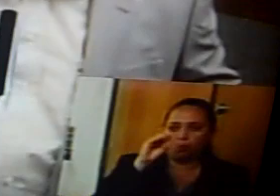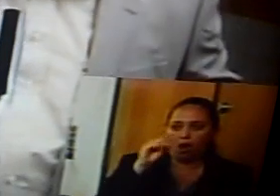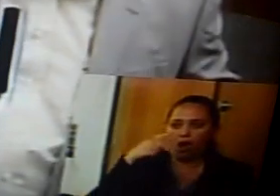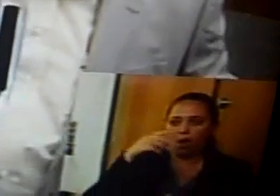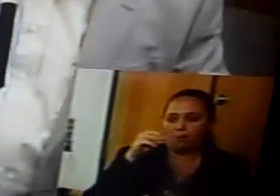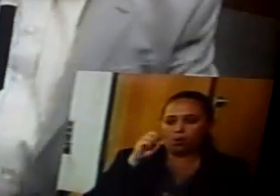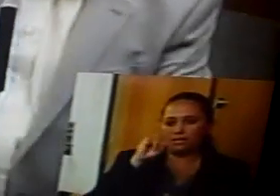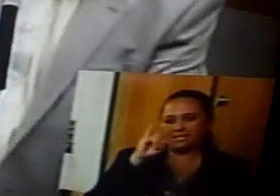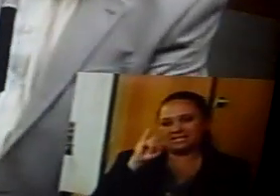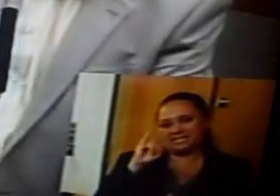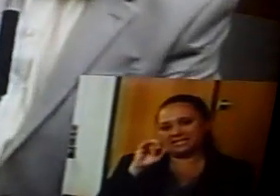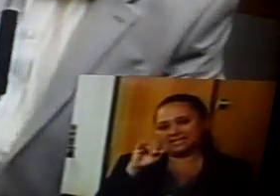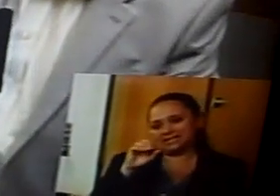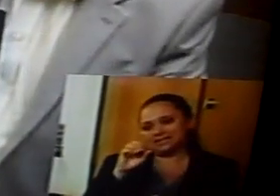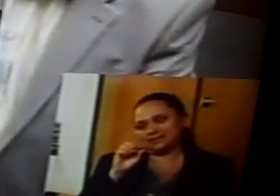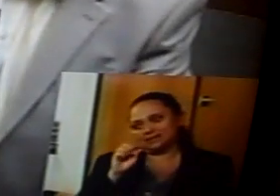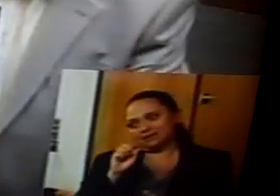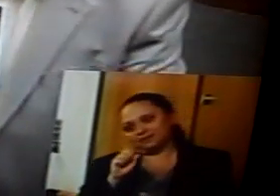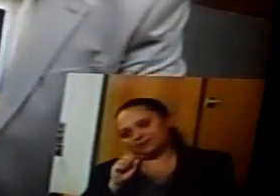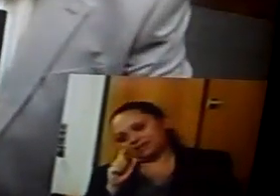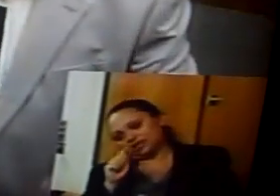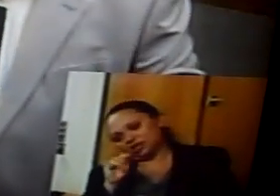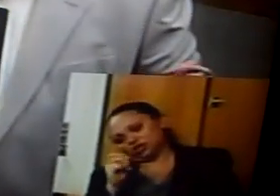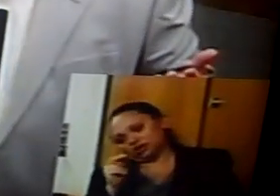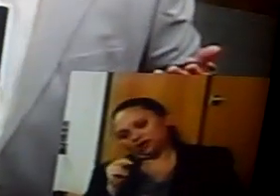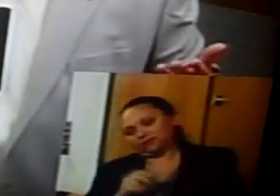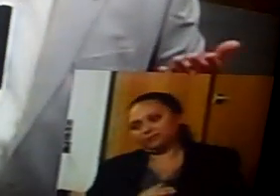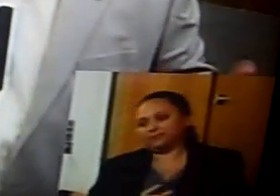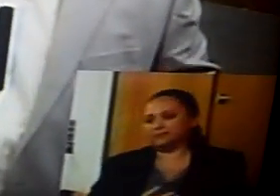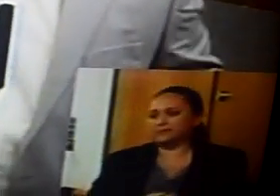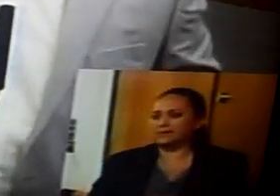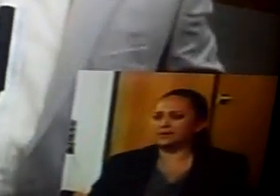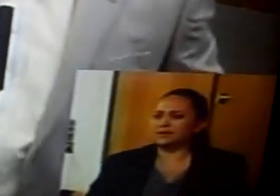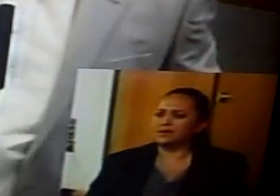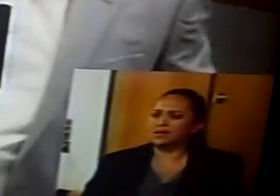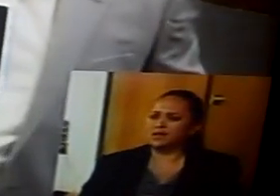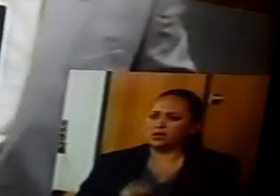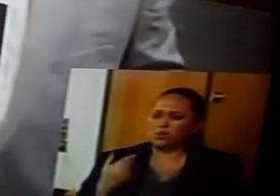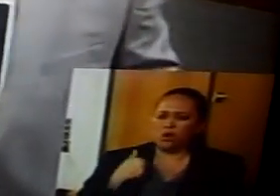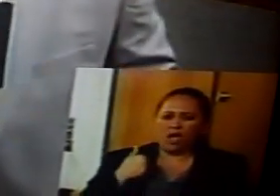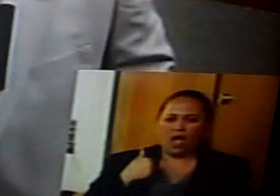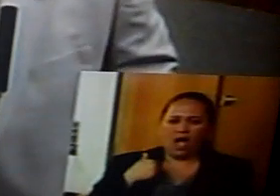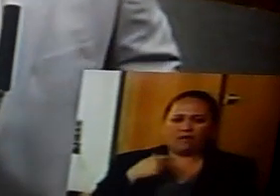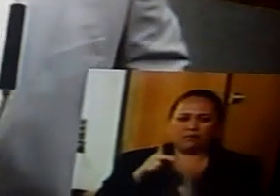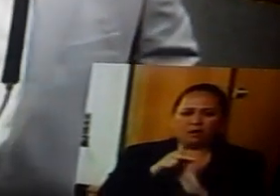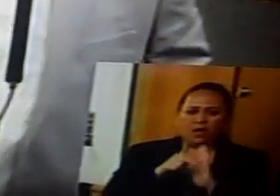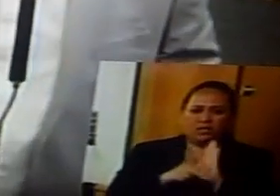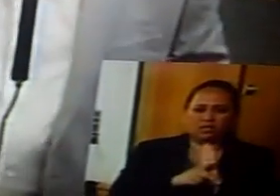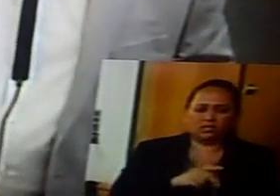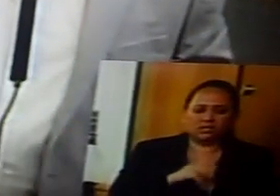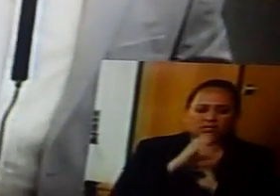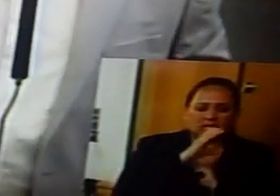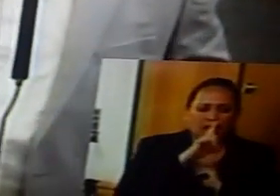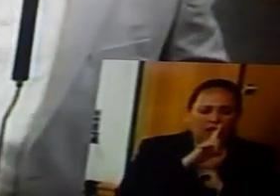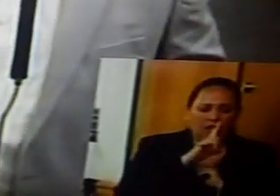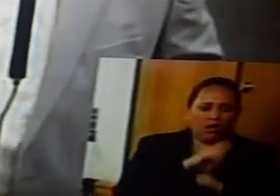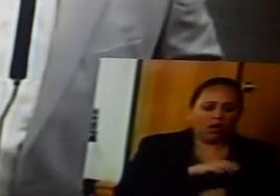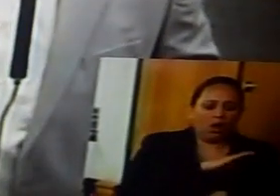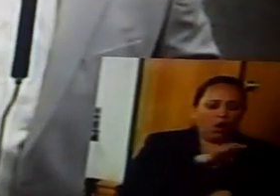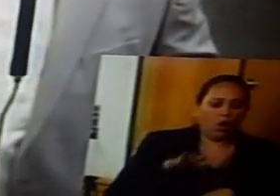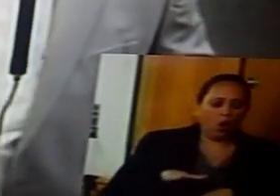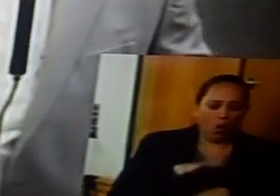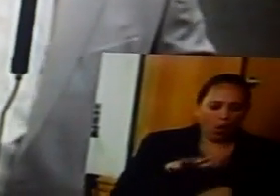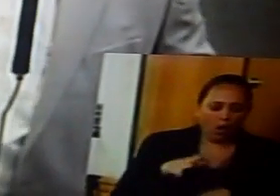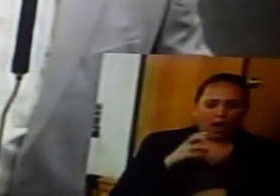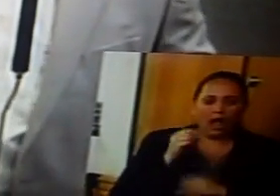Just, I don't know if you're aware that you have in policy CL, local and legal, and I don't